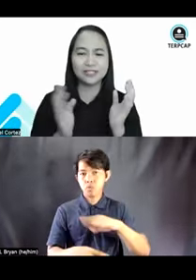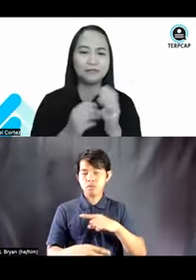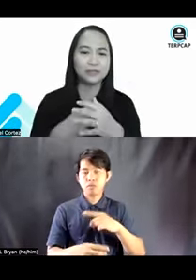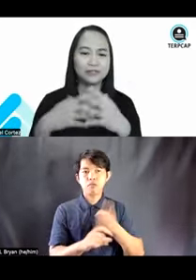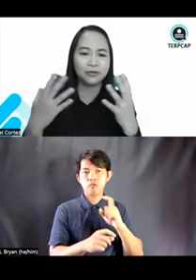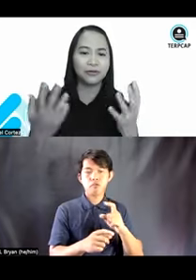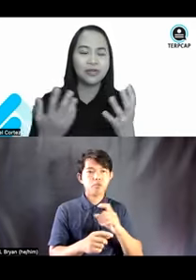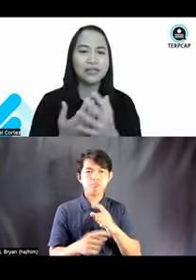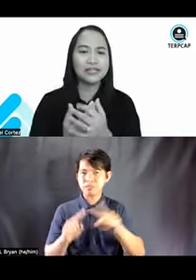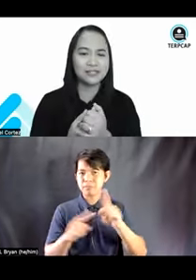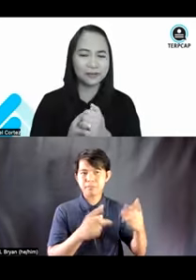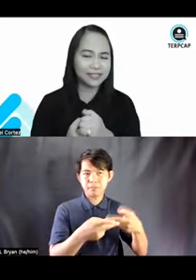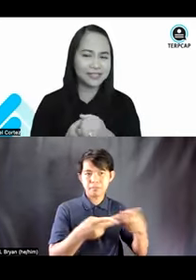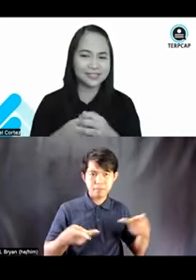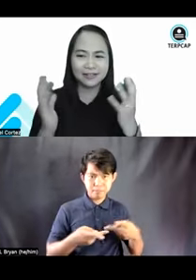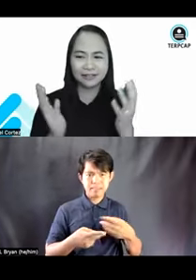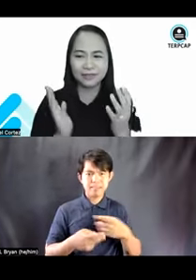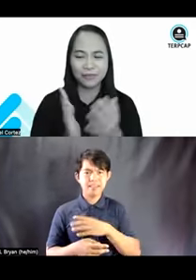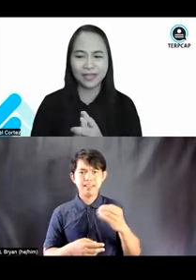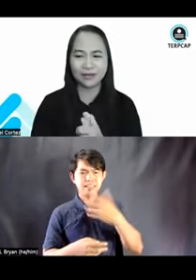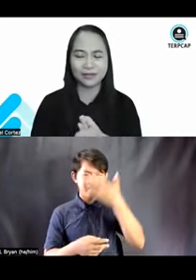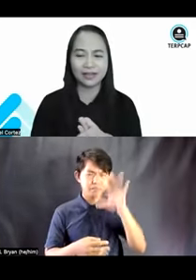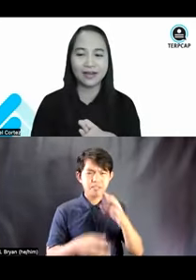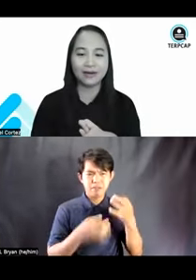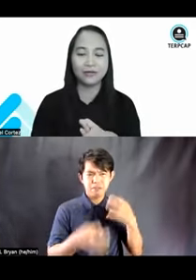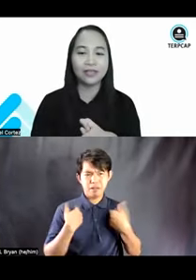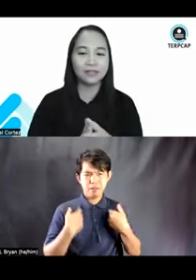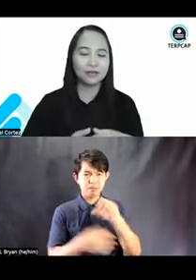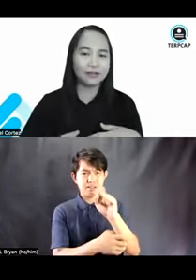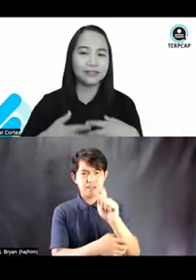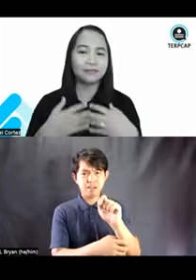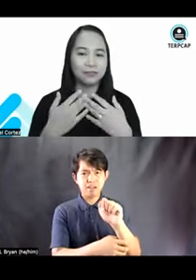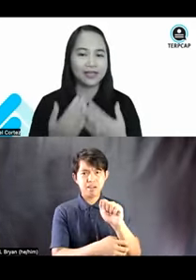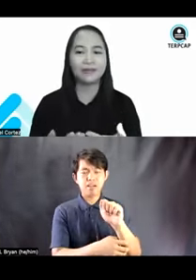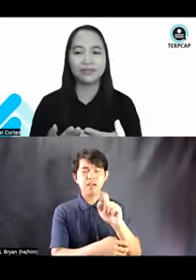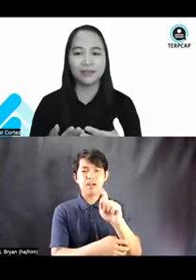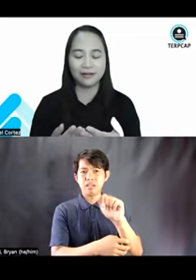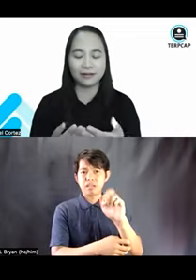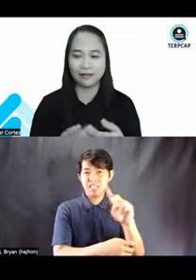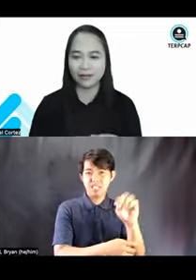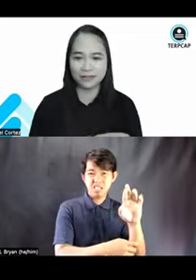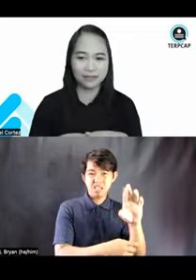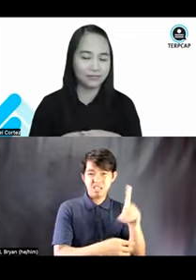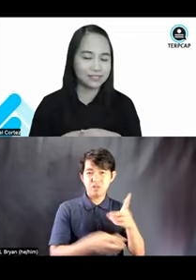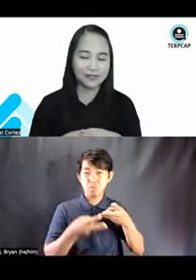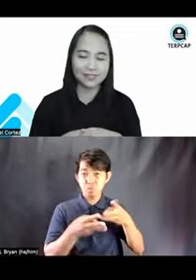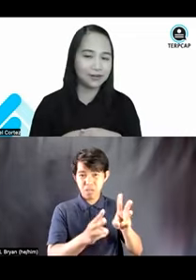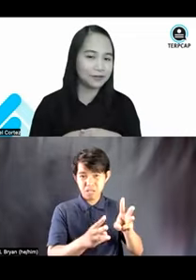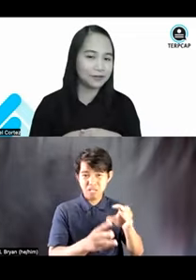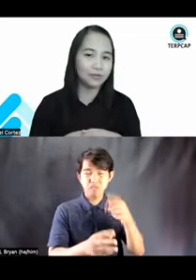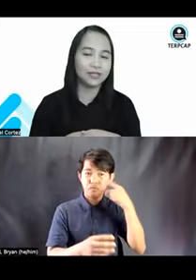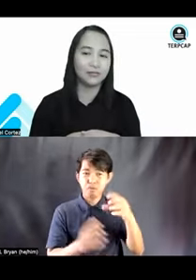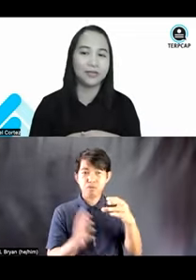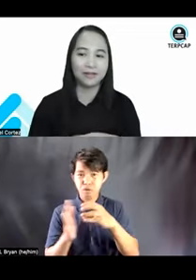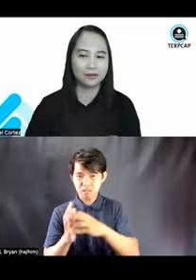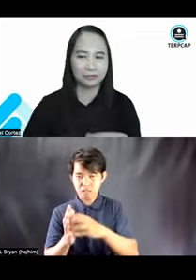countries, and we do not know is there really a standard way on how the content we put out there, if, is there a standard